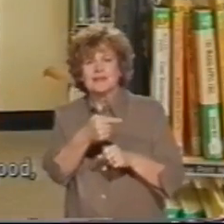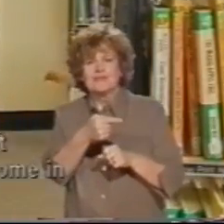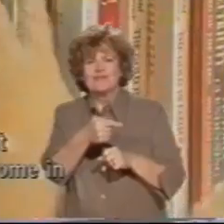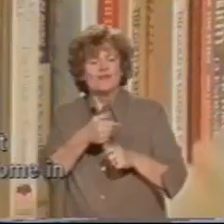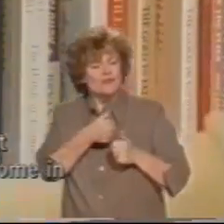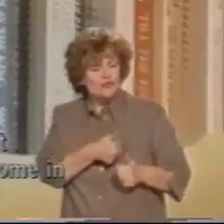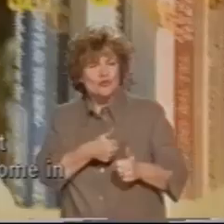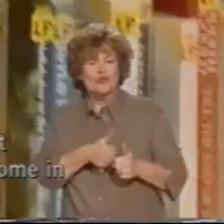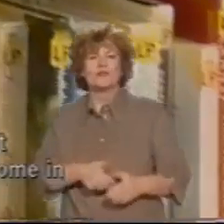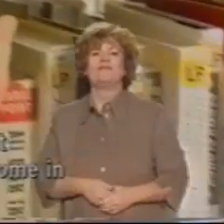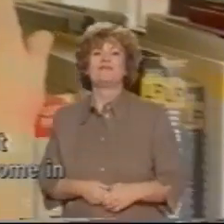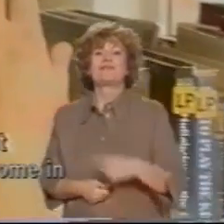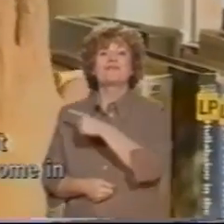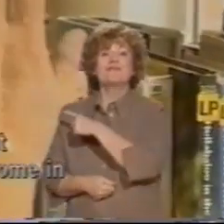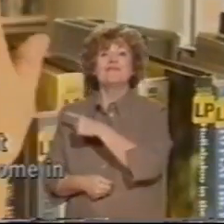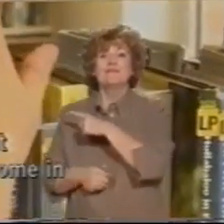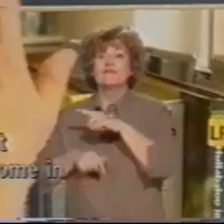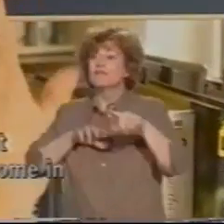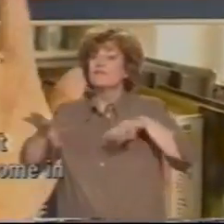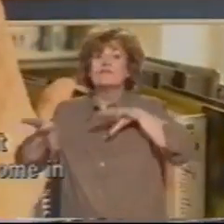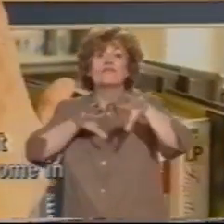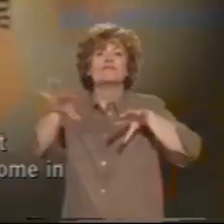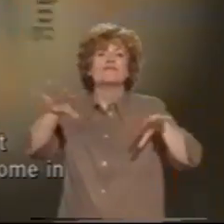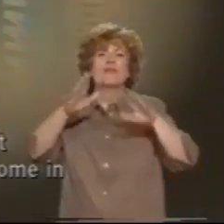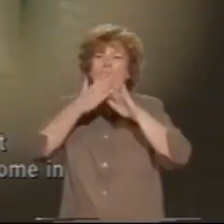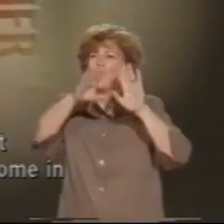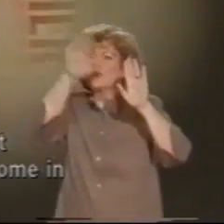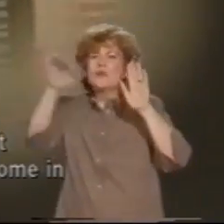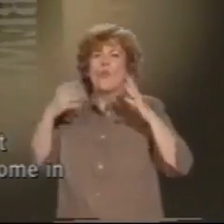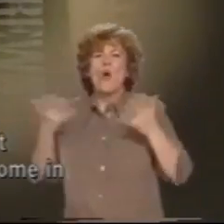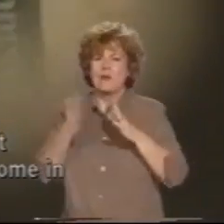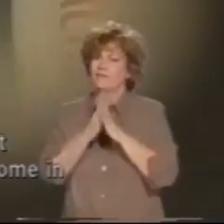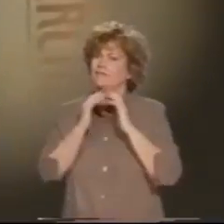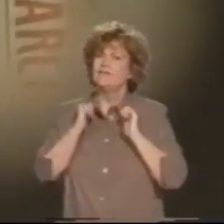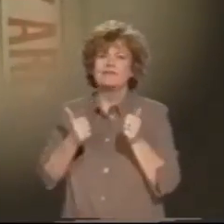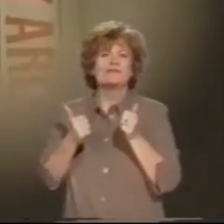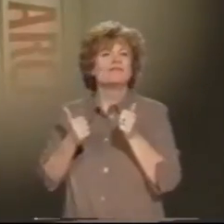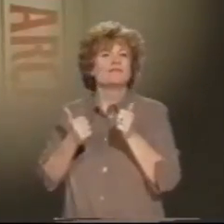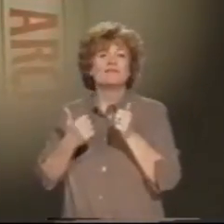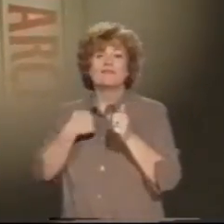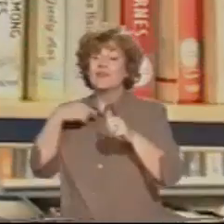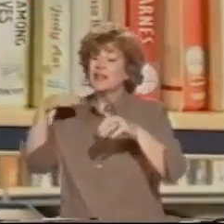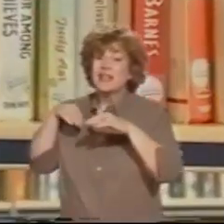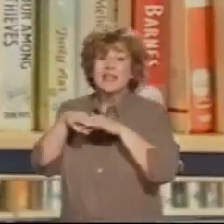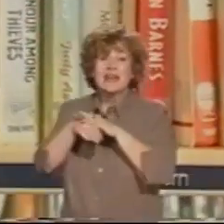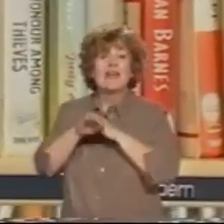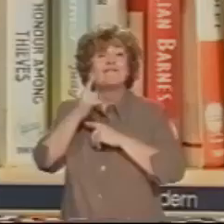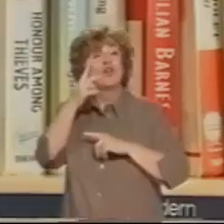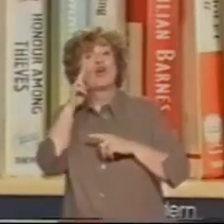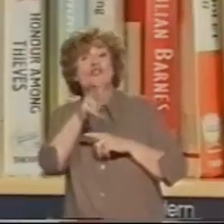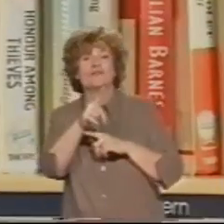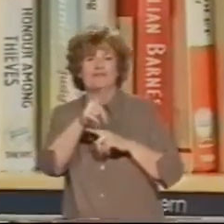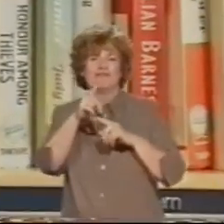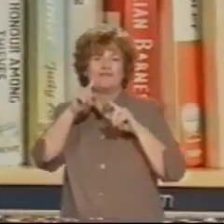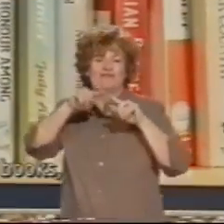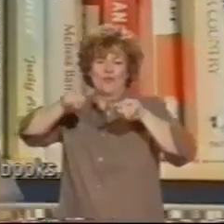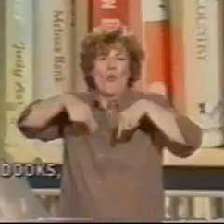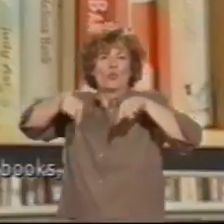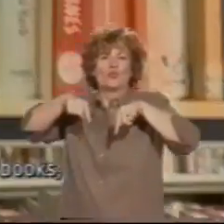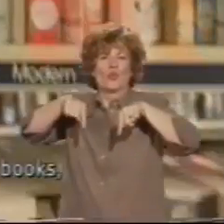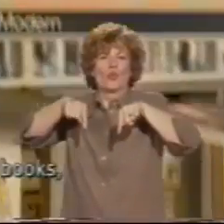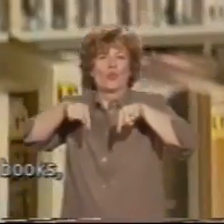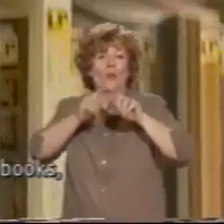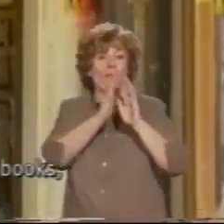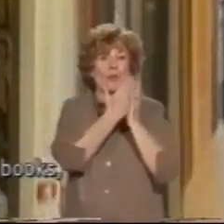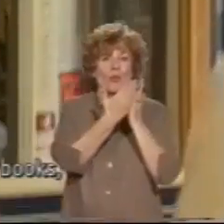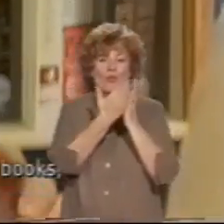good and the first thing that you actually see when you come in are the audio books and